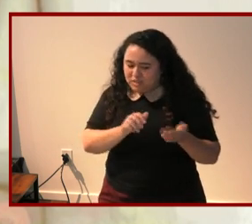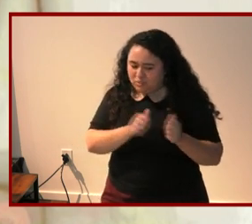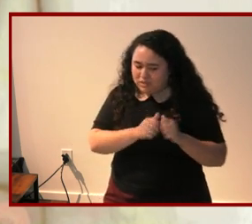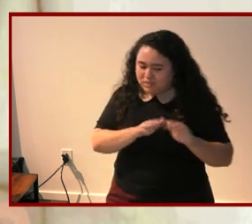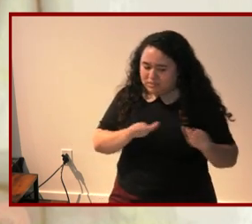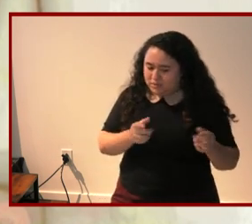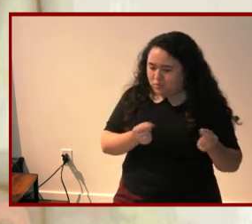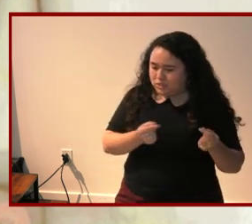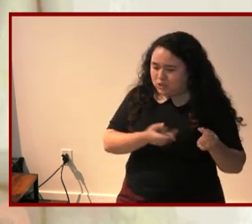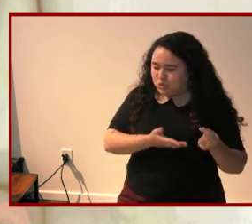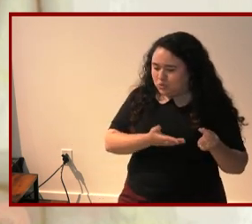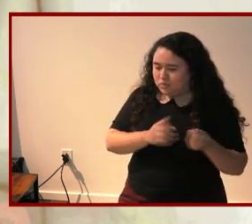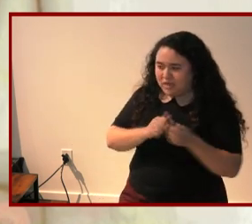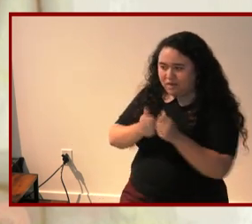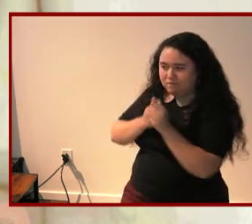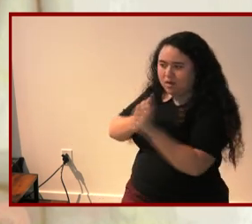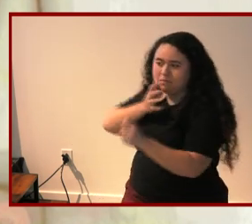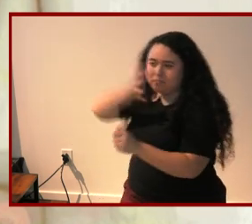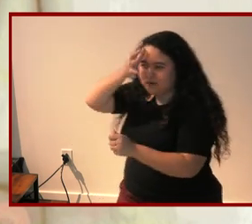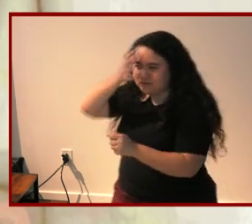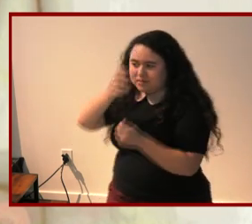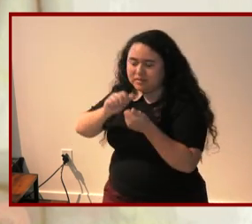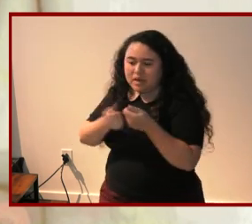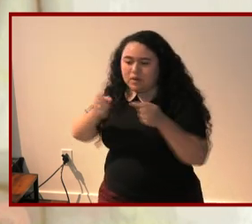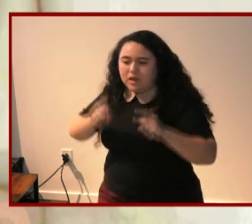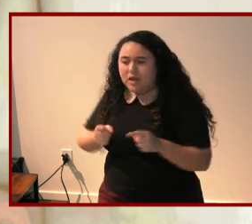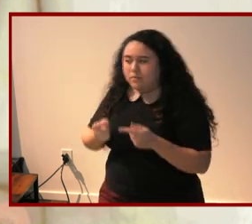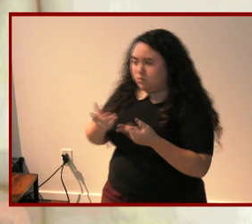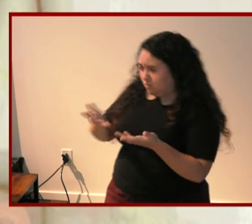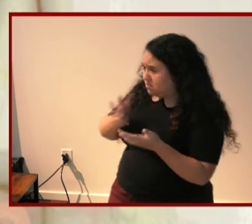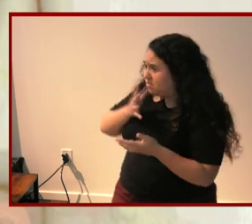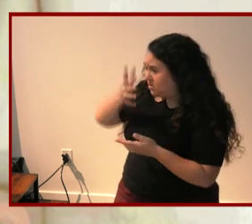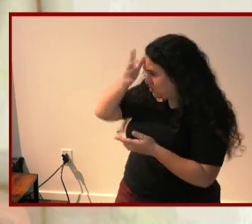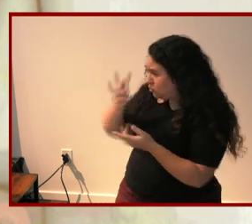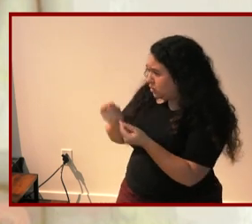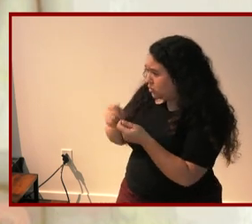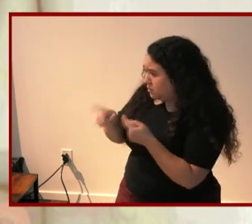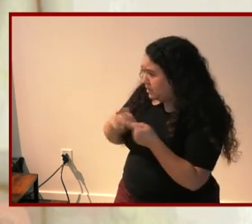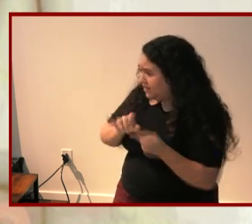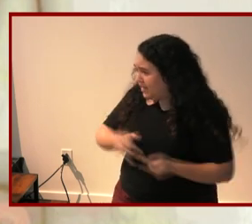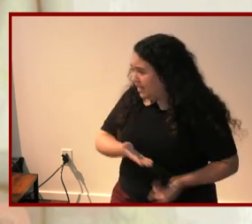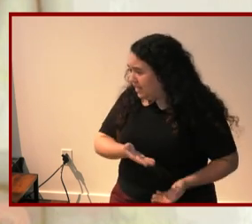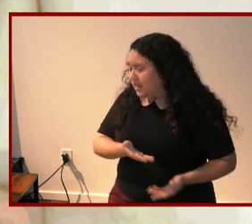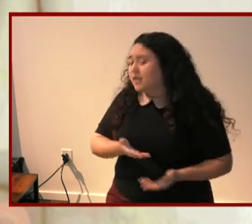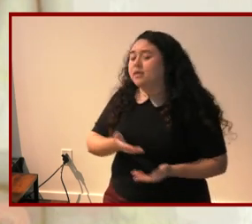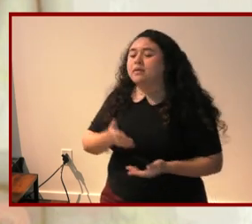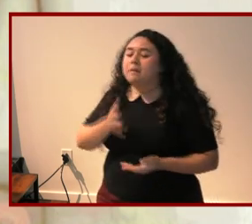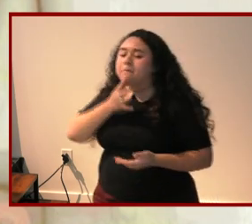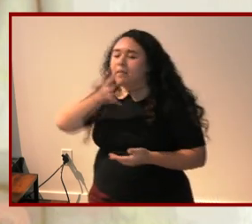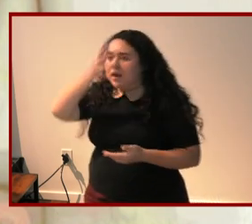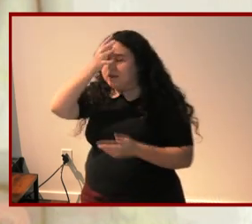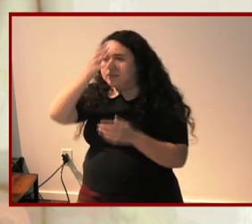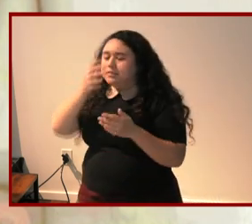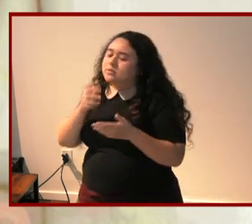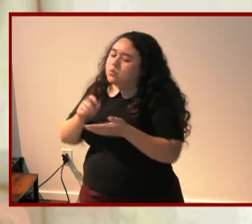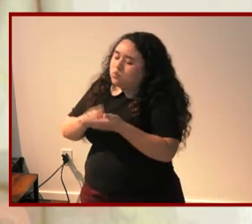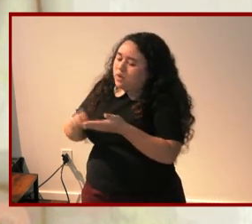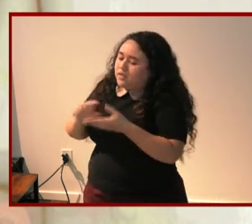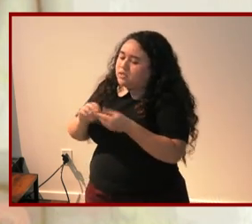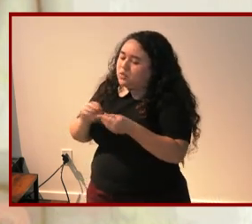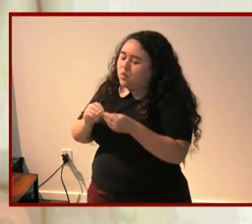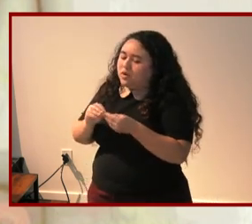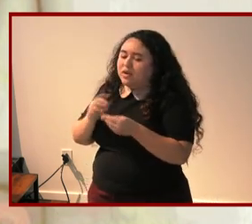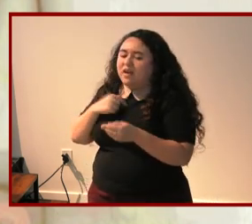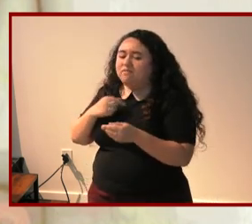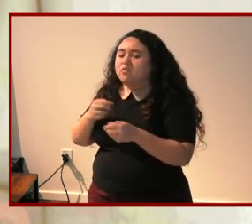how did this happen what will you do about it i argue that parents write their children back into that story of normal common